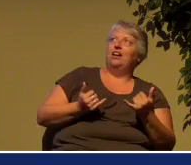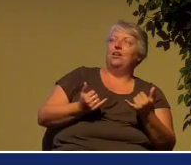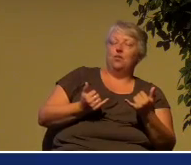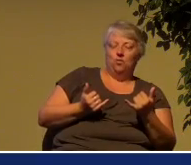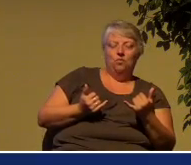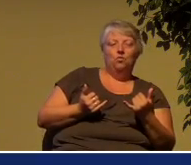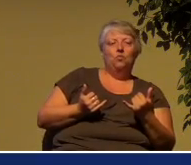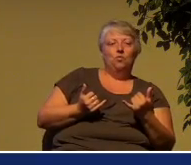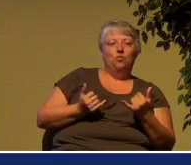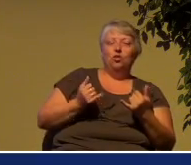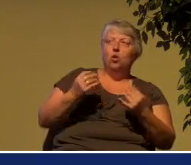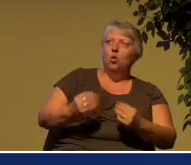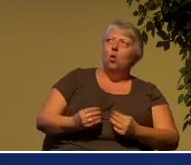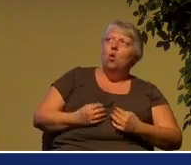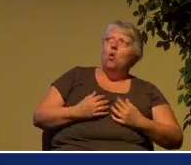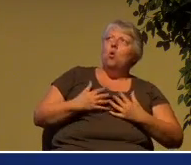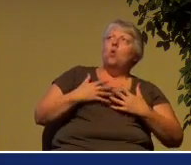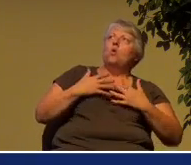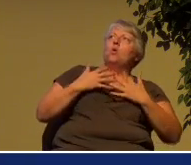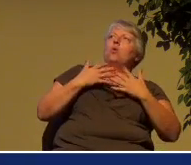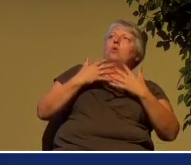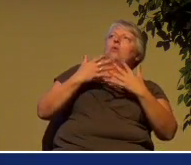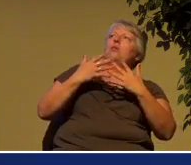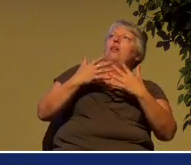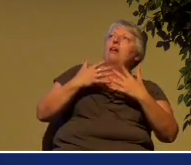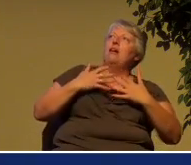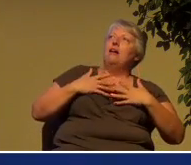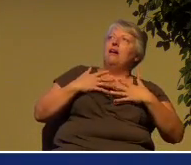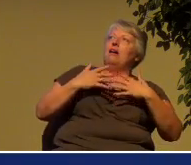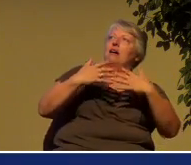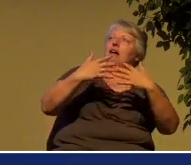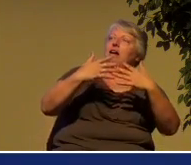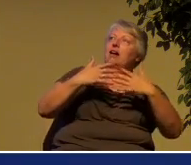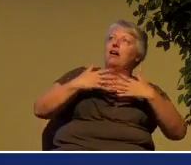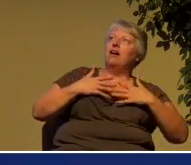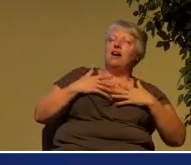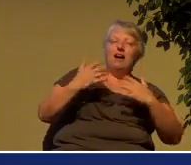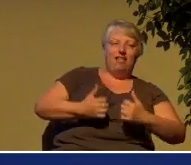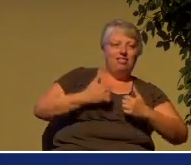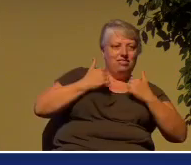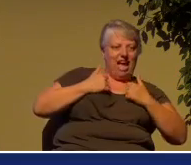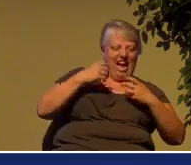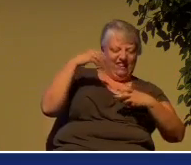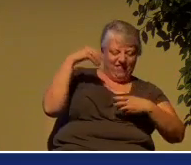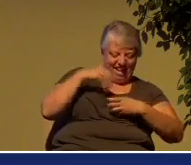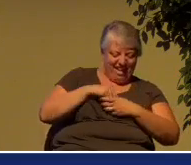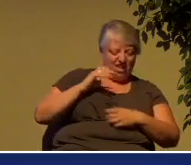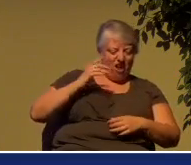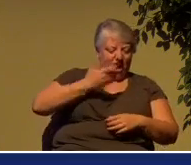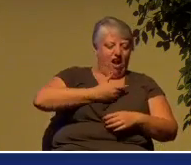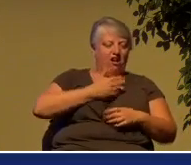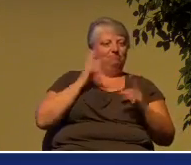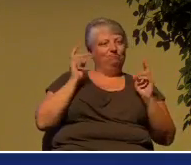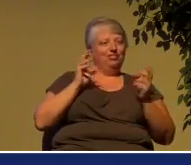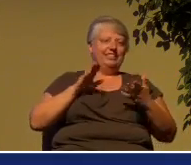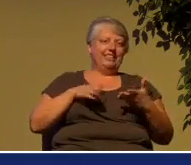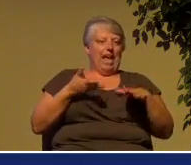He breathes life into these dead bones.